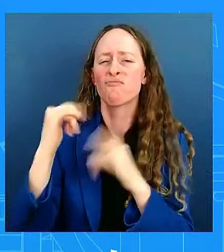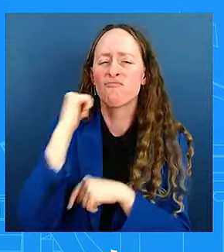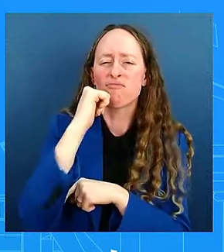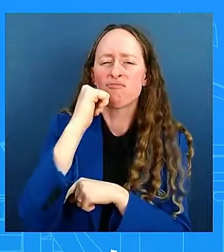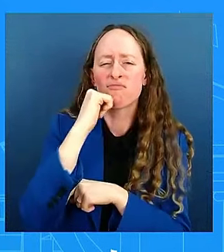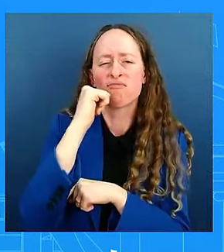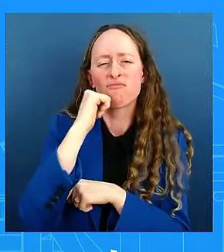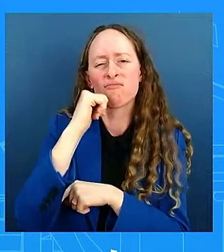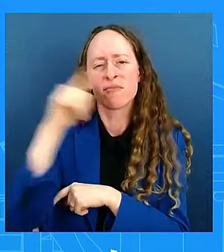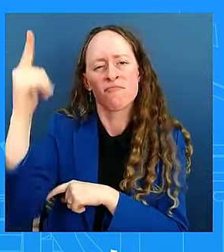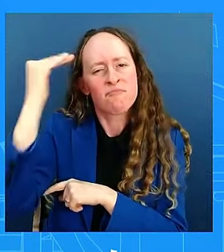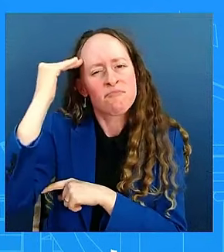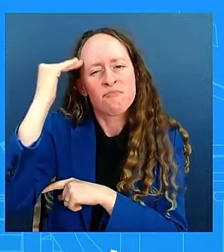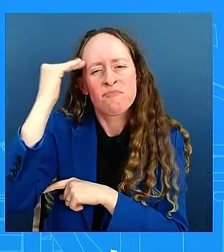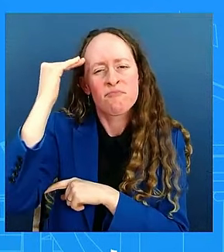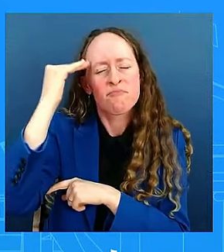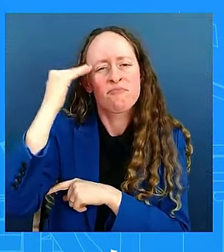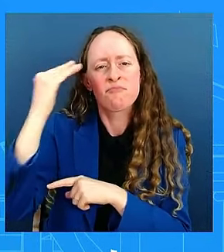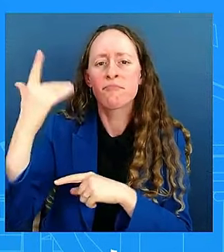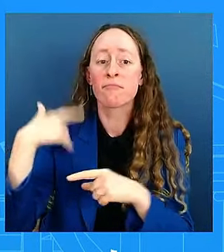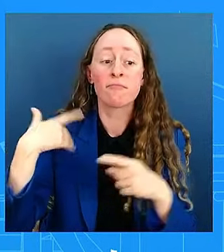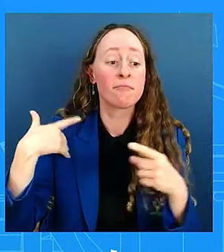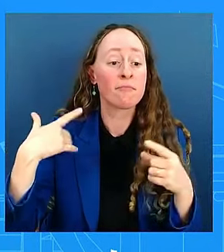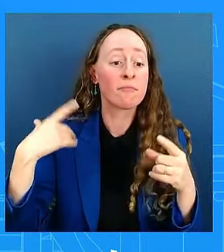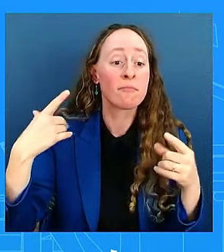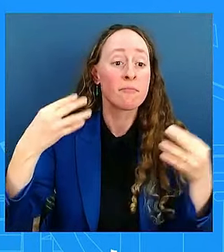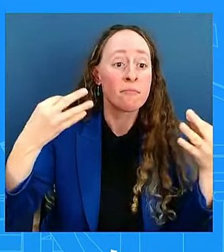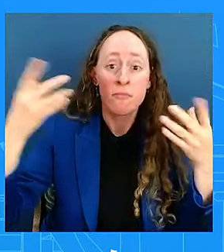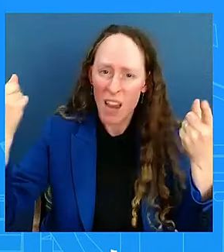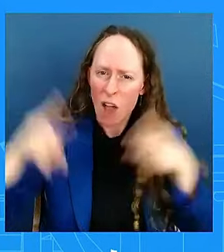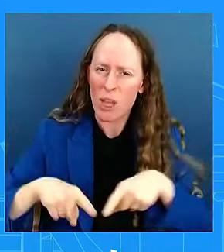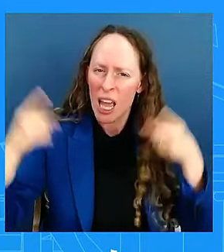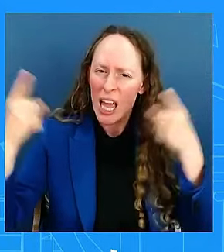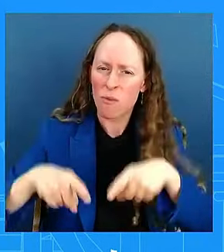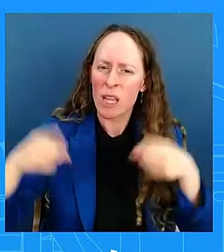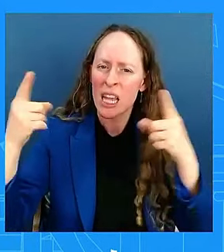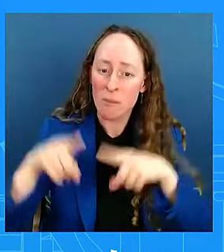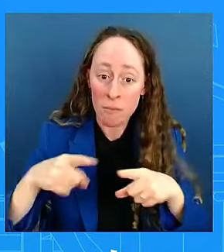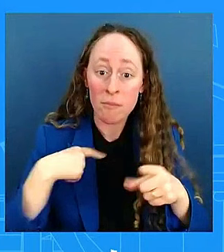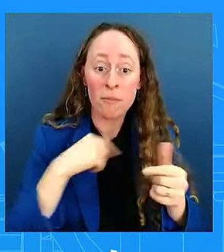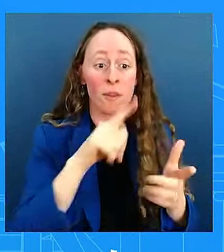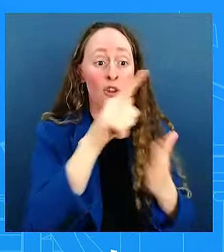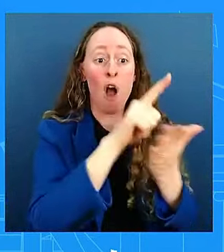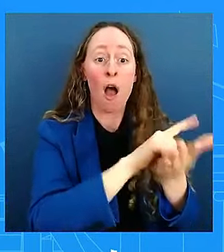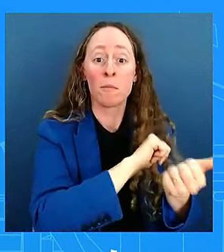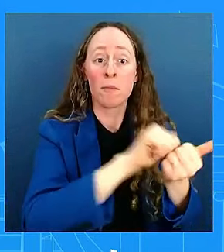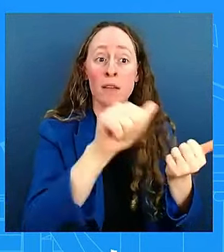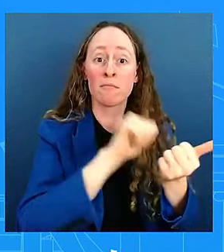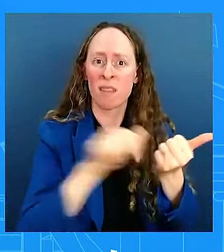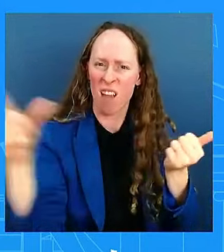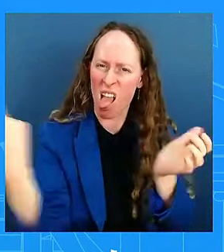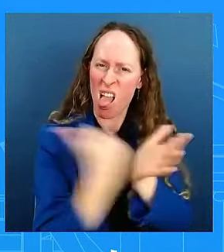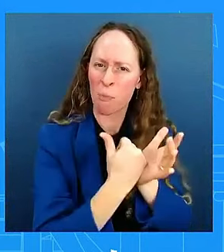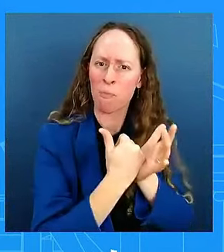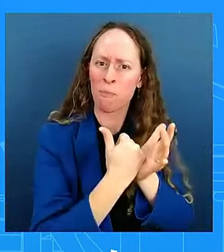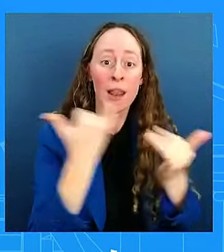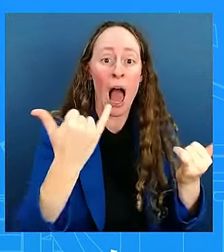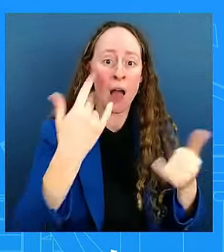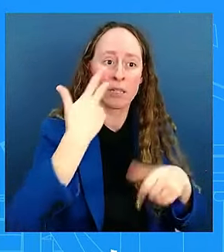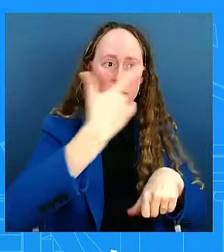We she helped pass all the laws of being employed now. She was a major player in everything we've done,